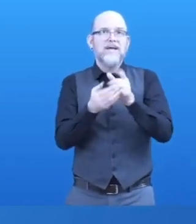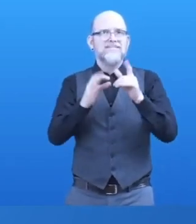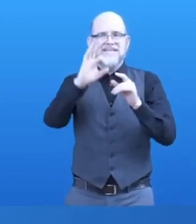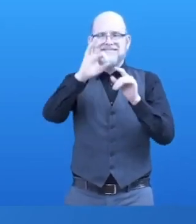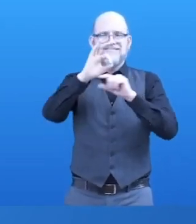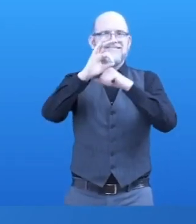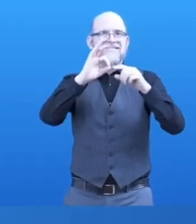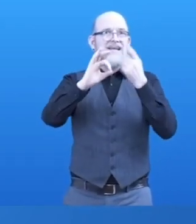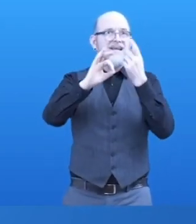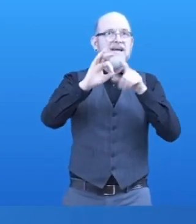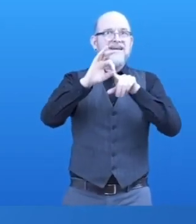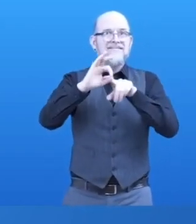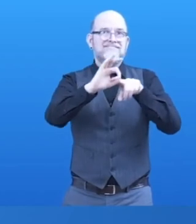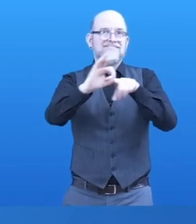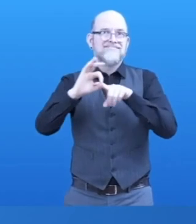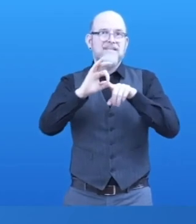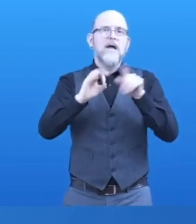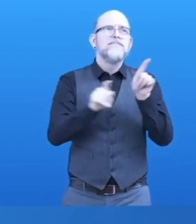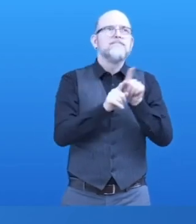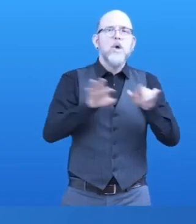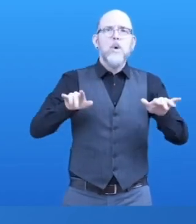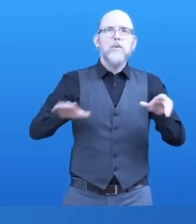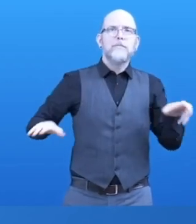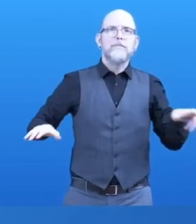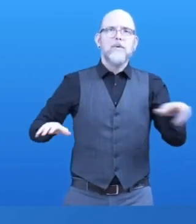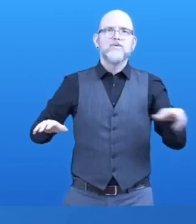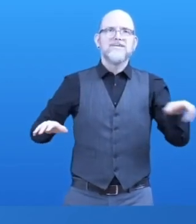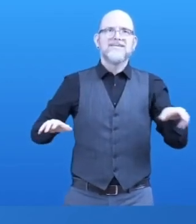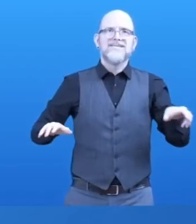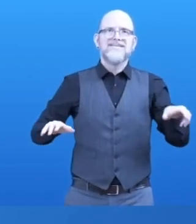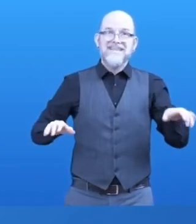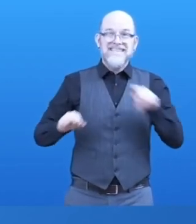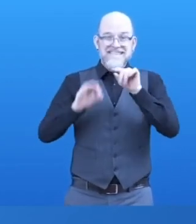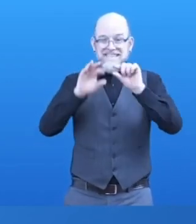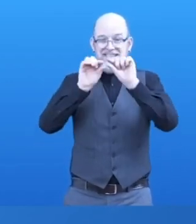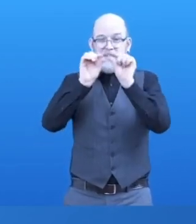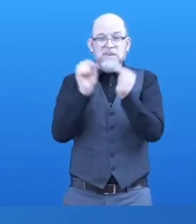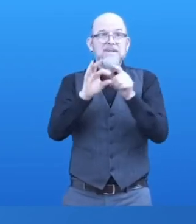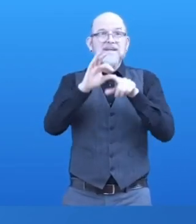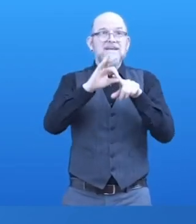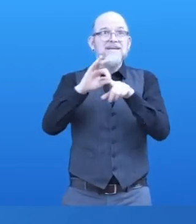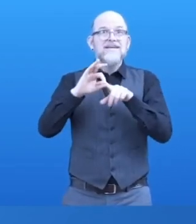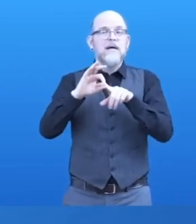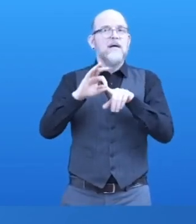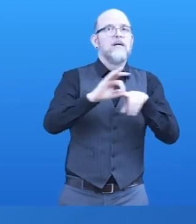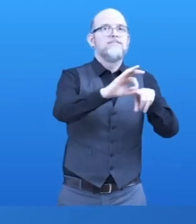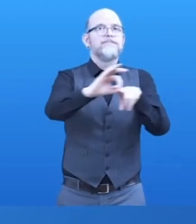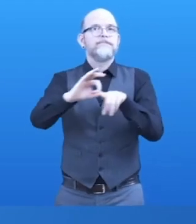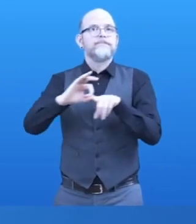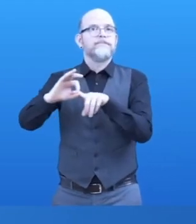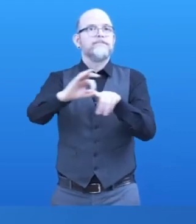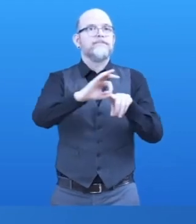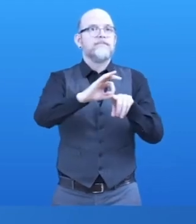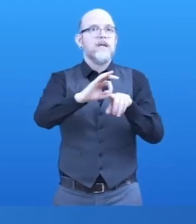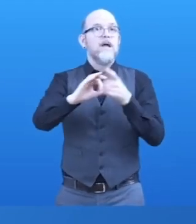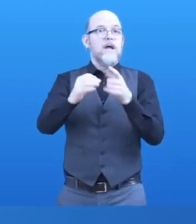When you insert your finger into the ring and slide the device across any surface, you will get the same reading experience as with